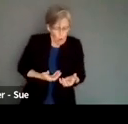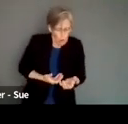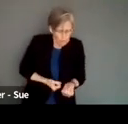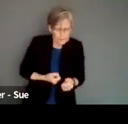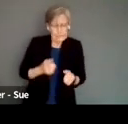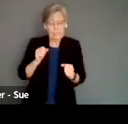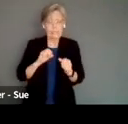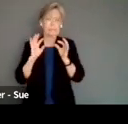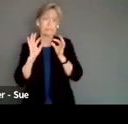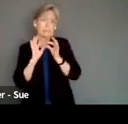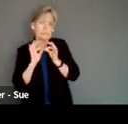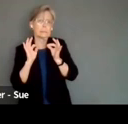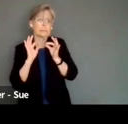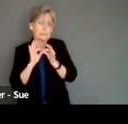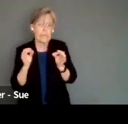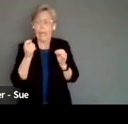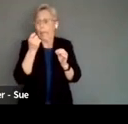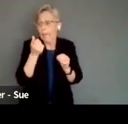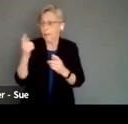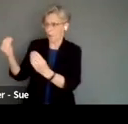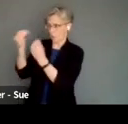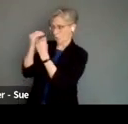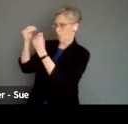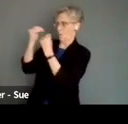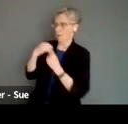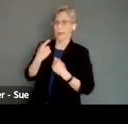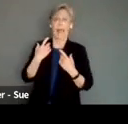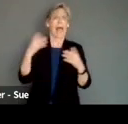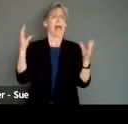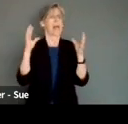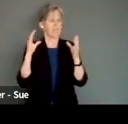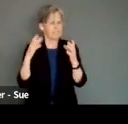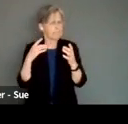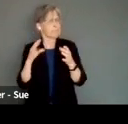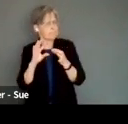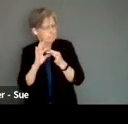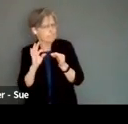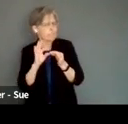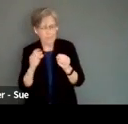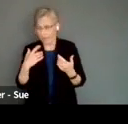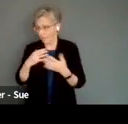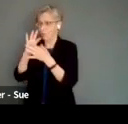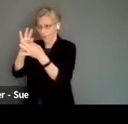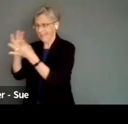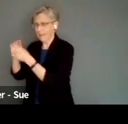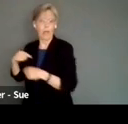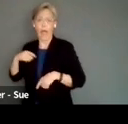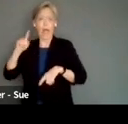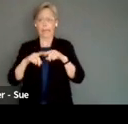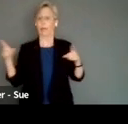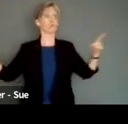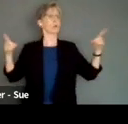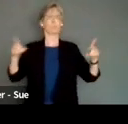little bit about the teachings that are received. So it's really important, even if you, no matter how many relationships you have, I still cannot direct Indigenous